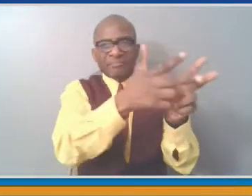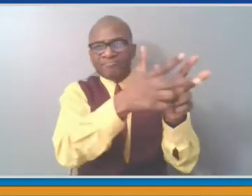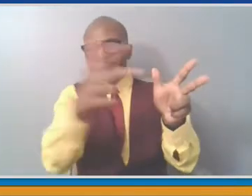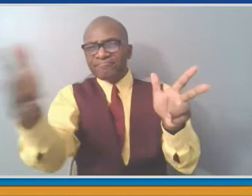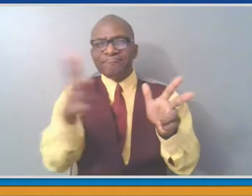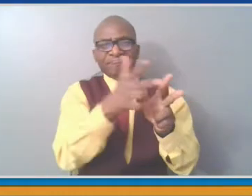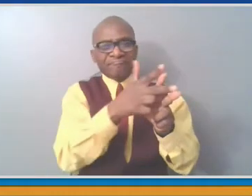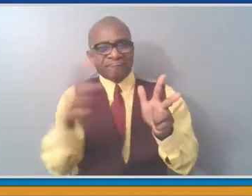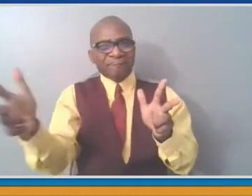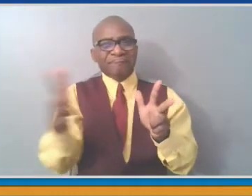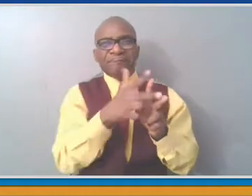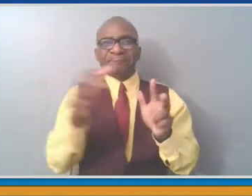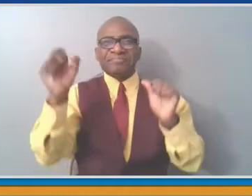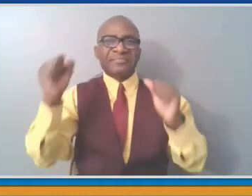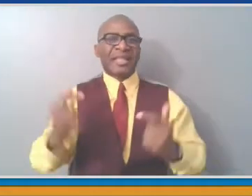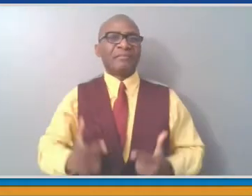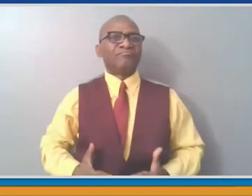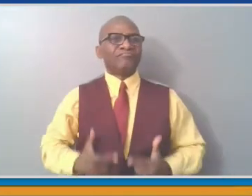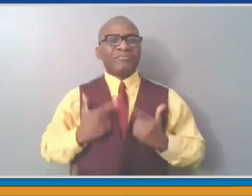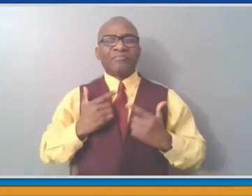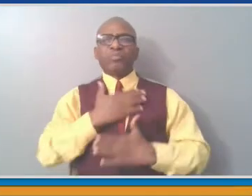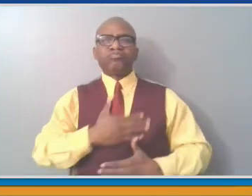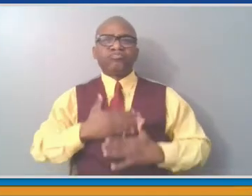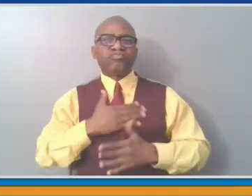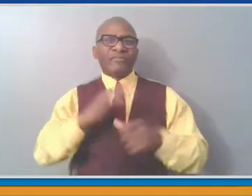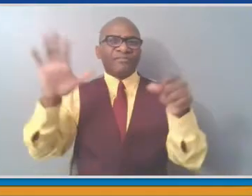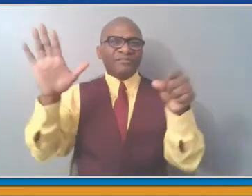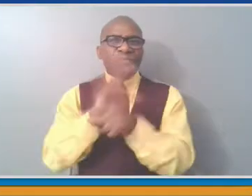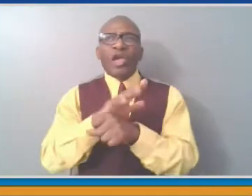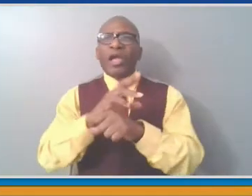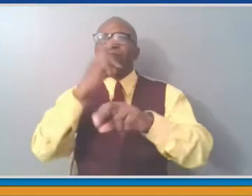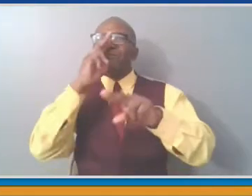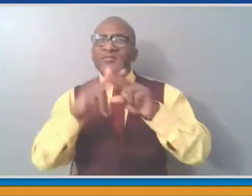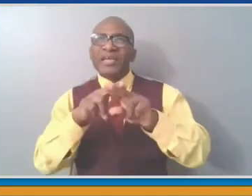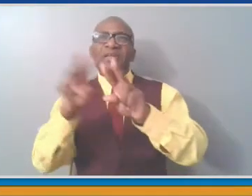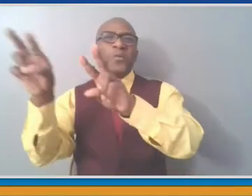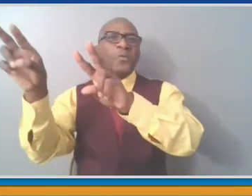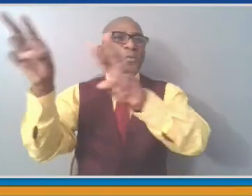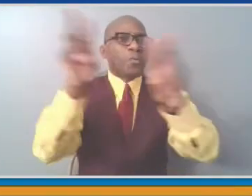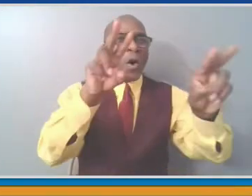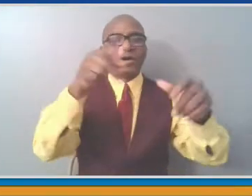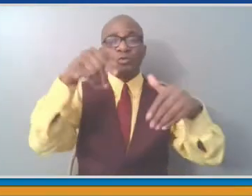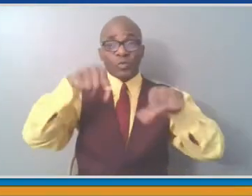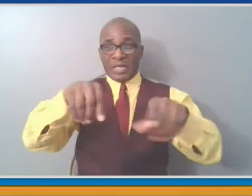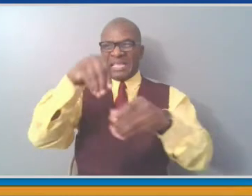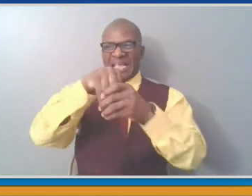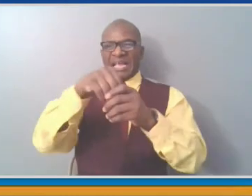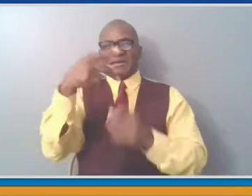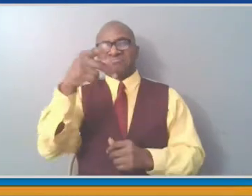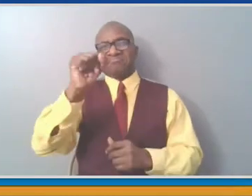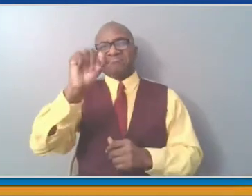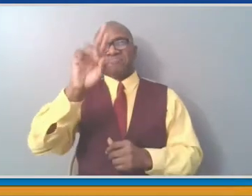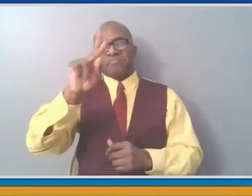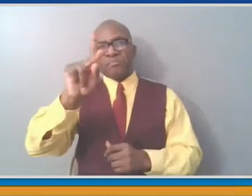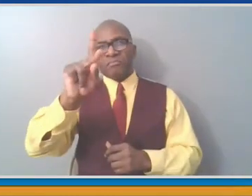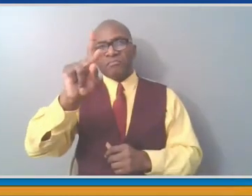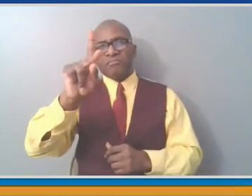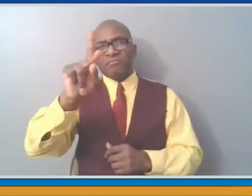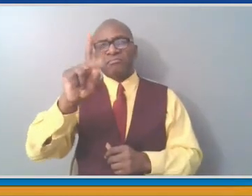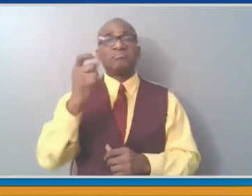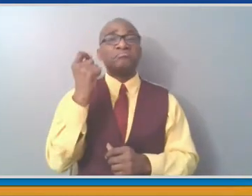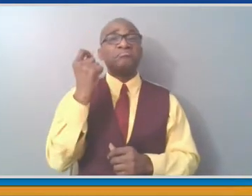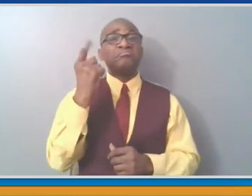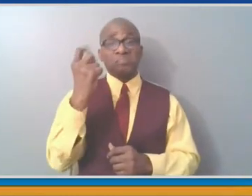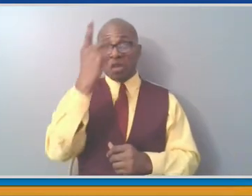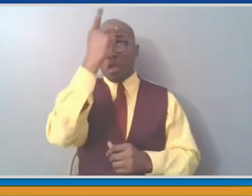Island. And for that, Mr. Mayor, your advocacy and Martha, your colleagues on the council and the county legislators were really pivotal in that. Decision